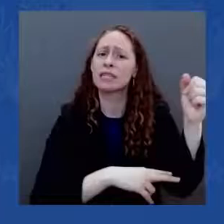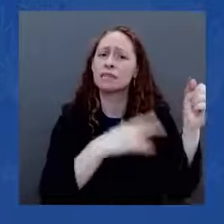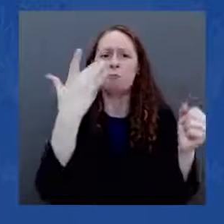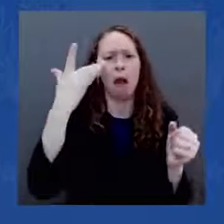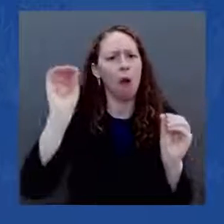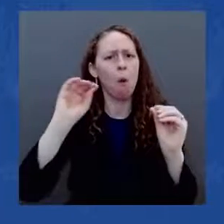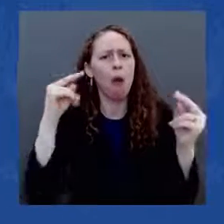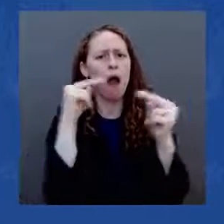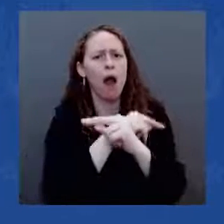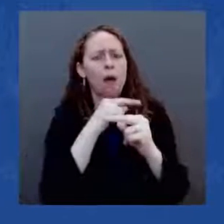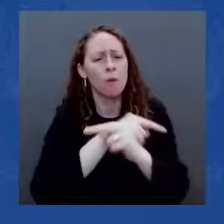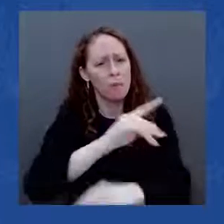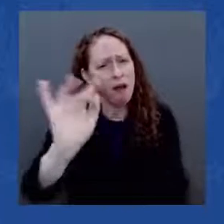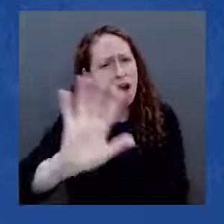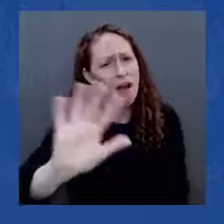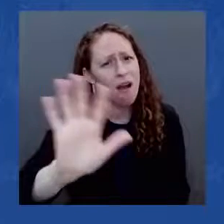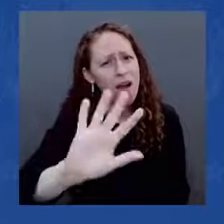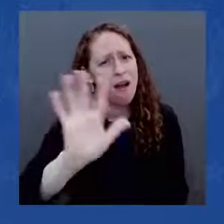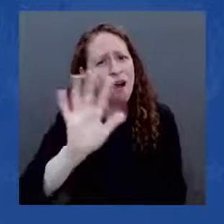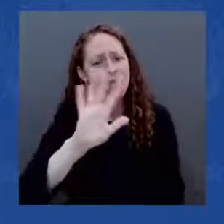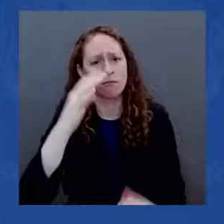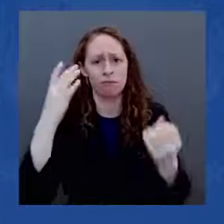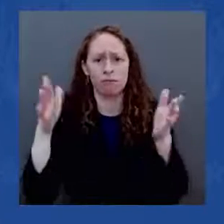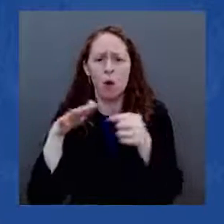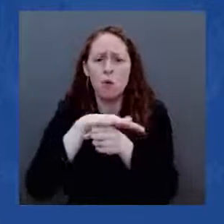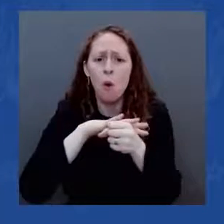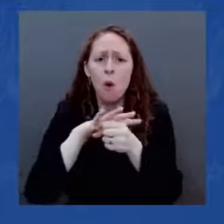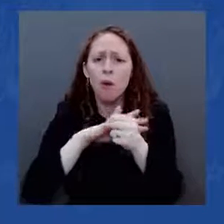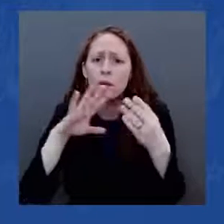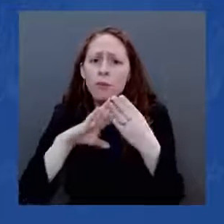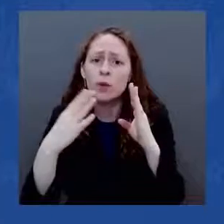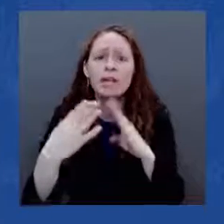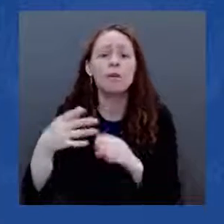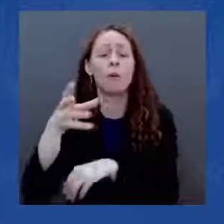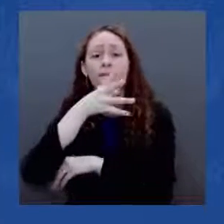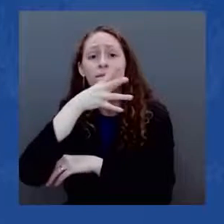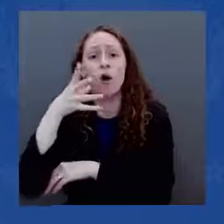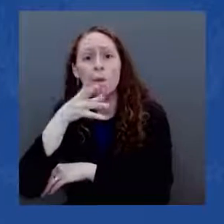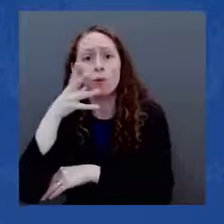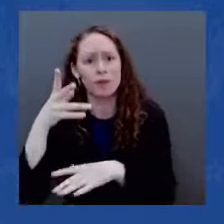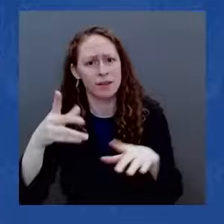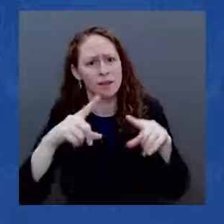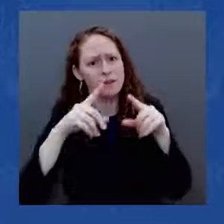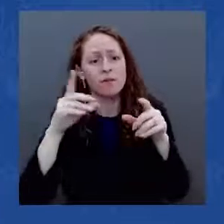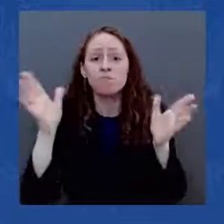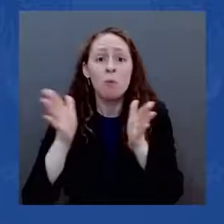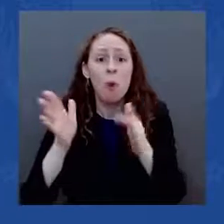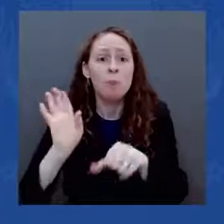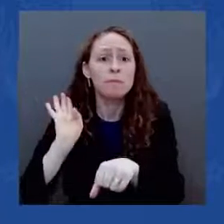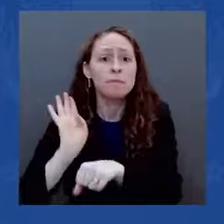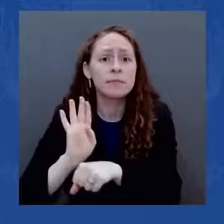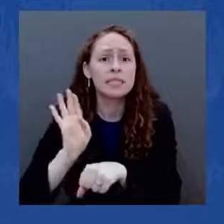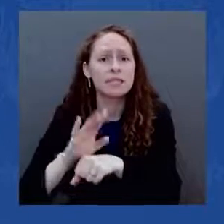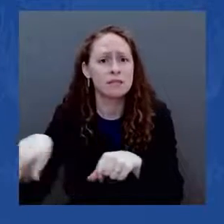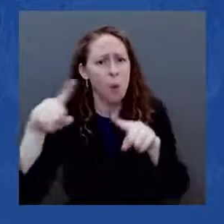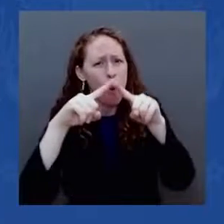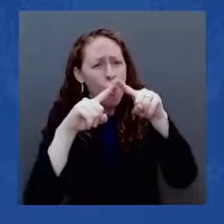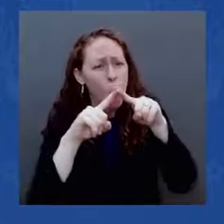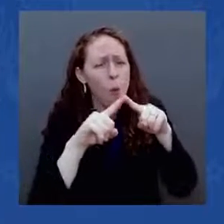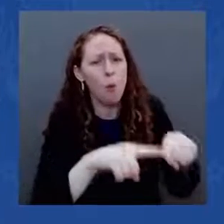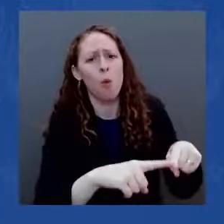to get their products to market, small businesses to be able to serve customers. These are the bridges that, when they're closed,